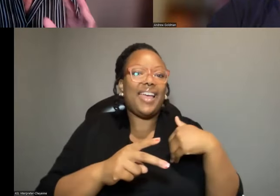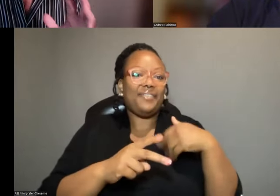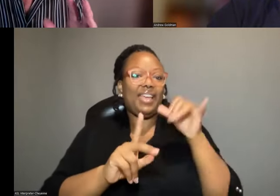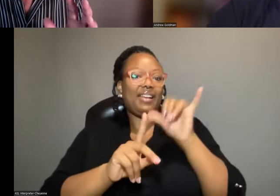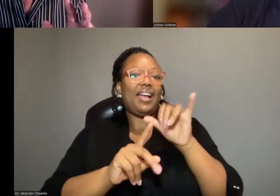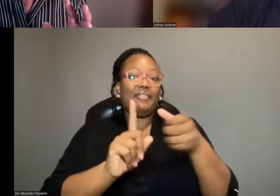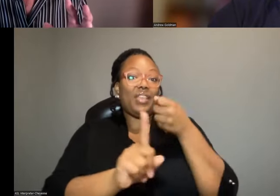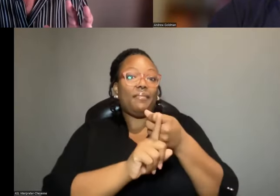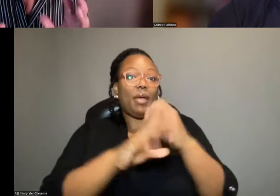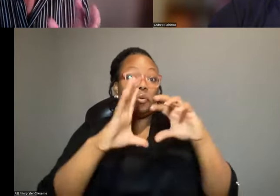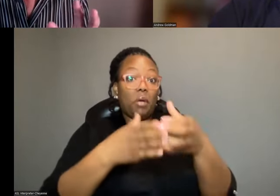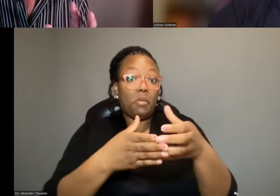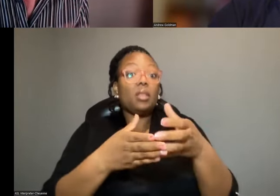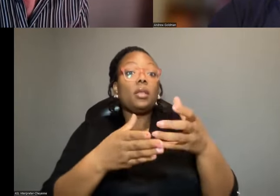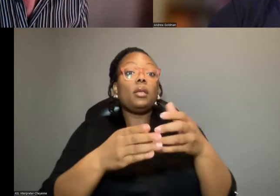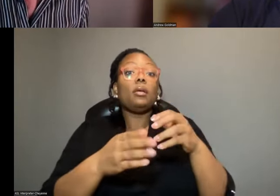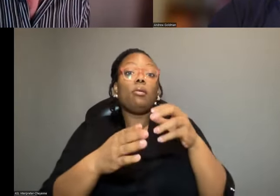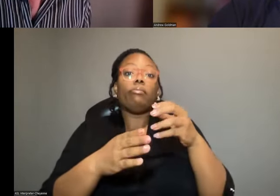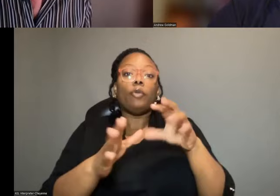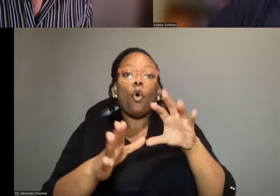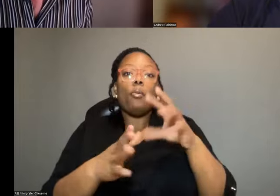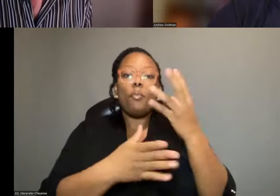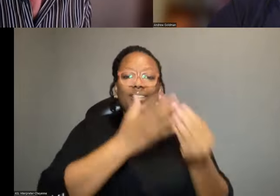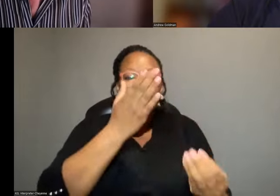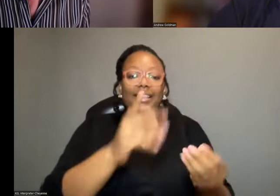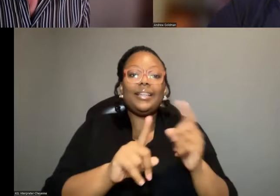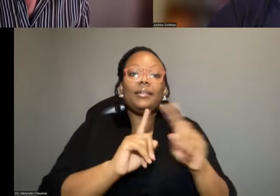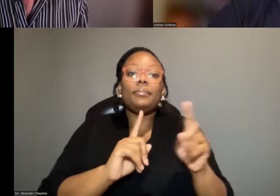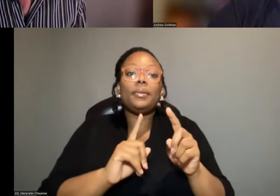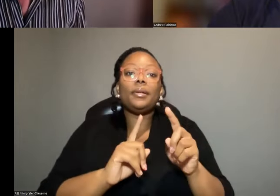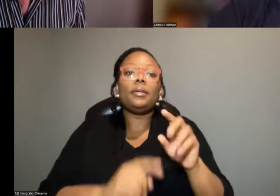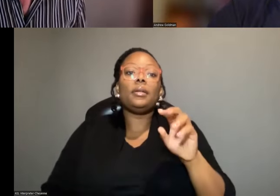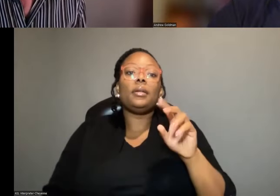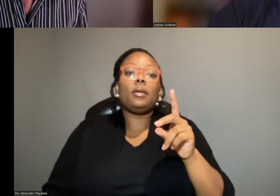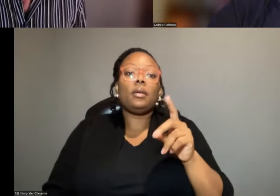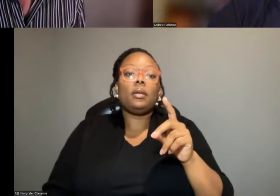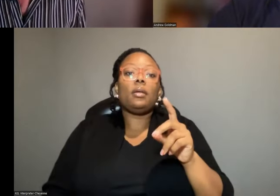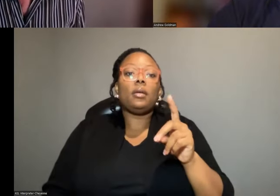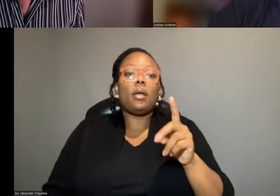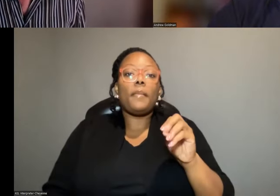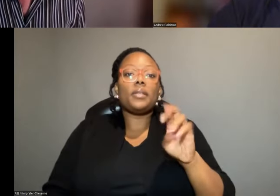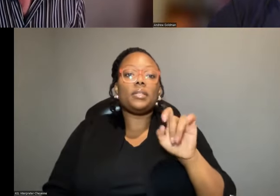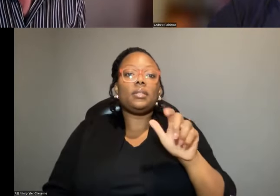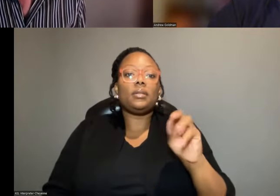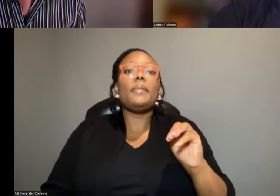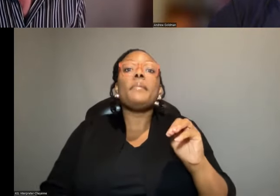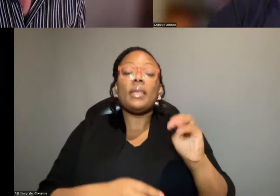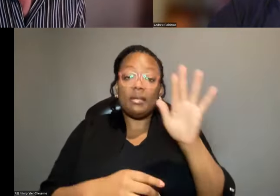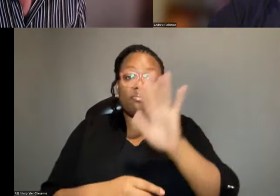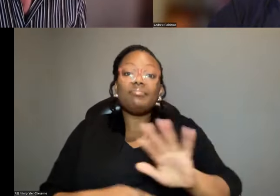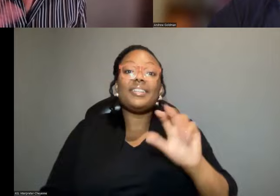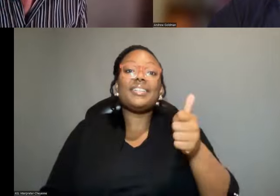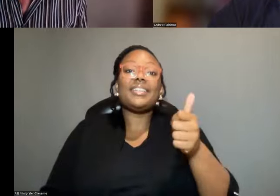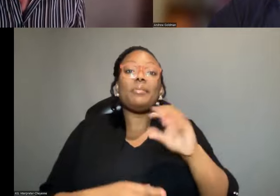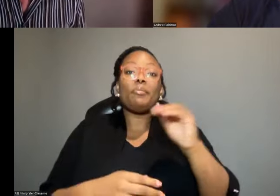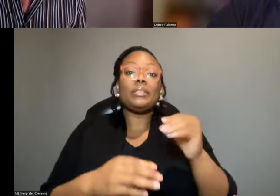impact on a population, mortality on a population, whereas falciparum can actually lead to about a 10 percent mortality rate